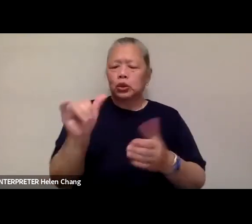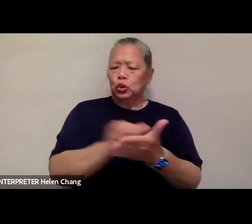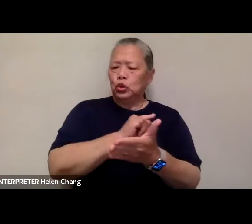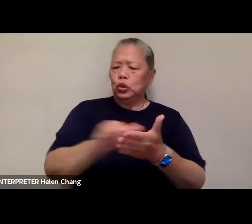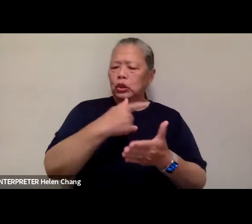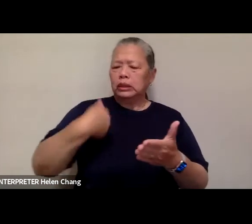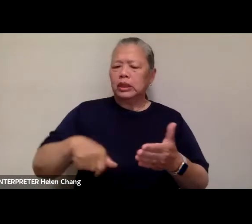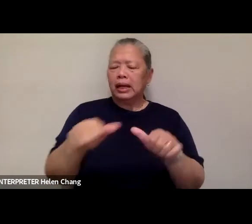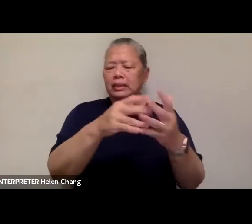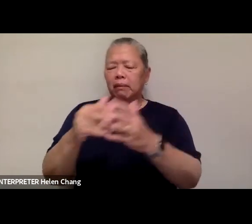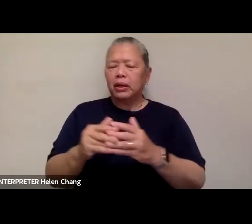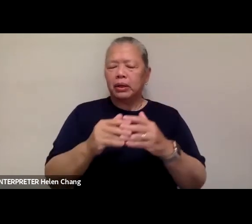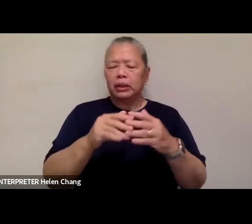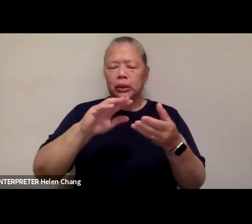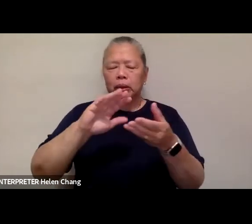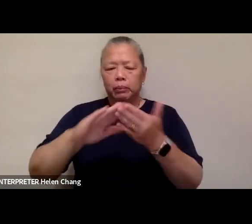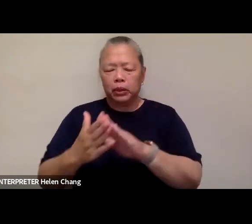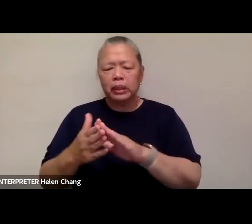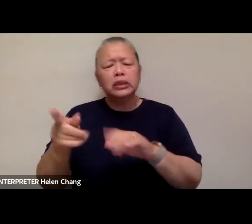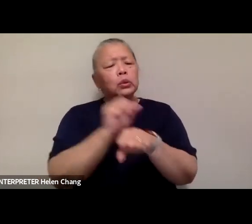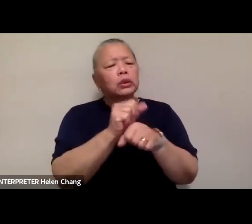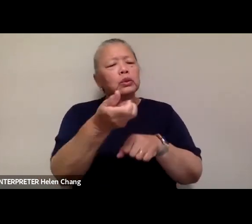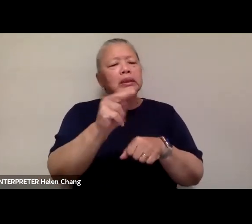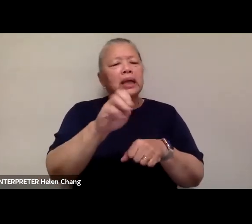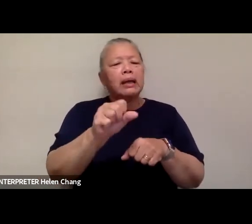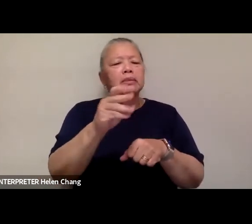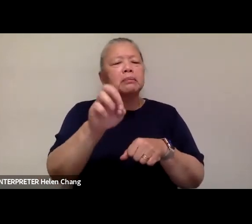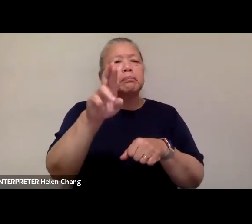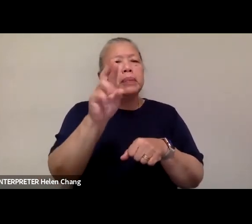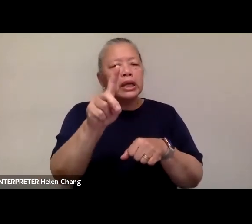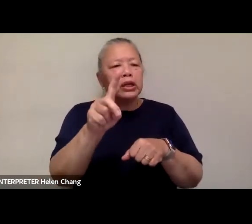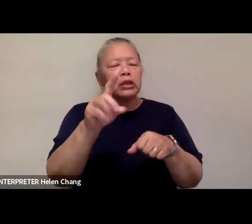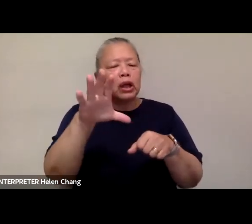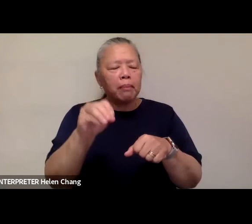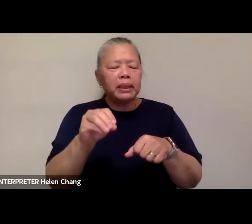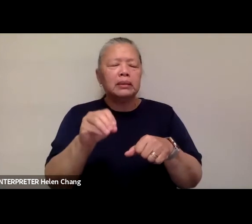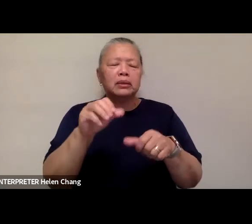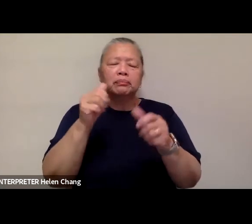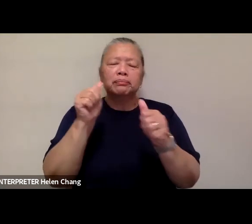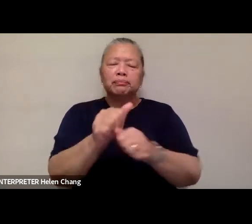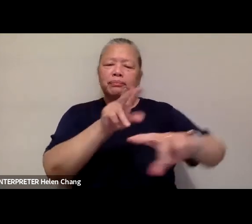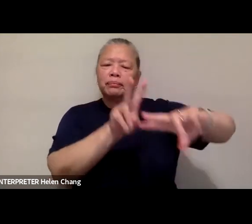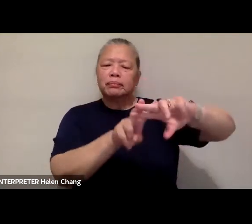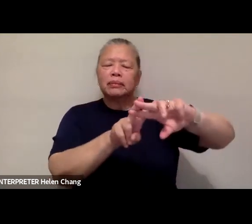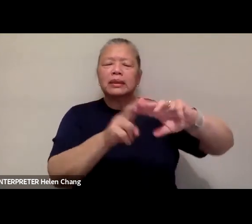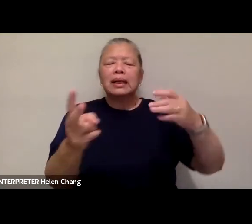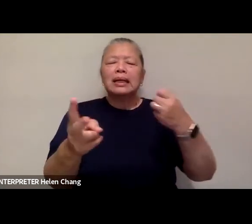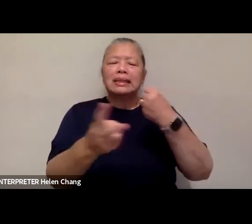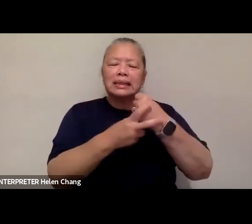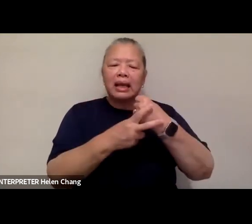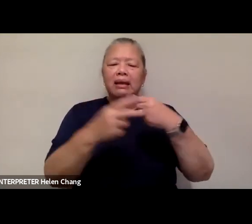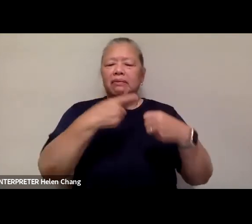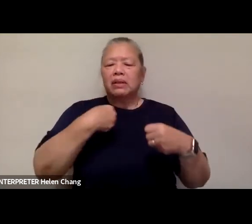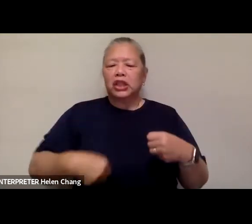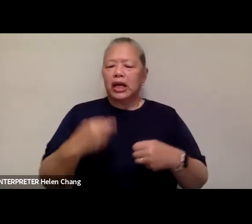also partnering with the James Beard Foundation on an Instagram campaign, hashtag Save Chinese Restaurants, all across